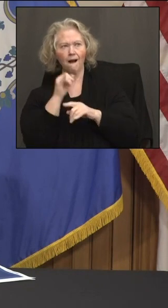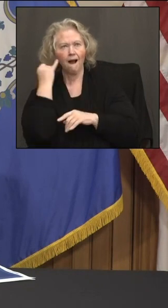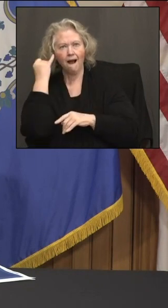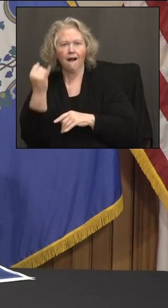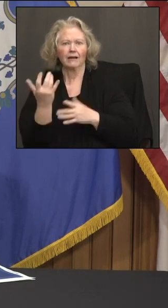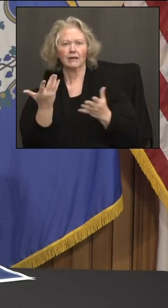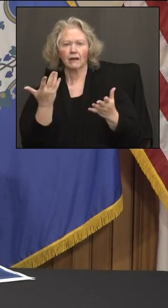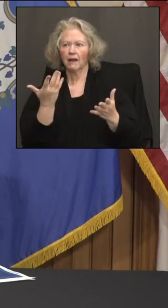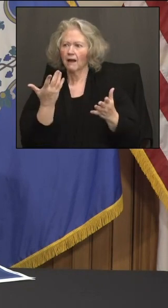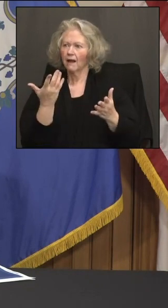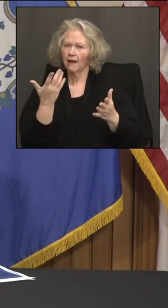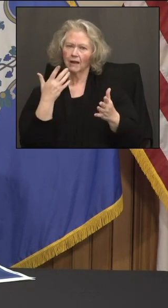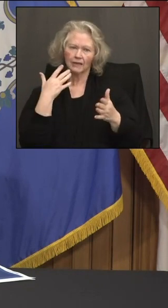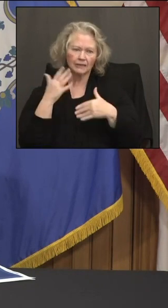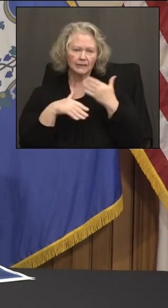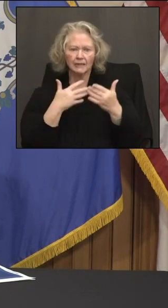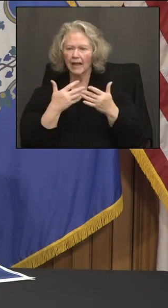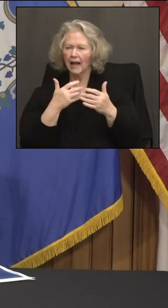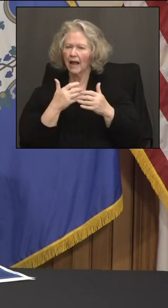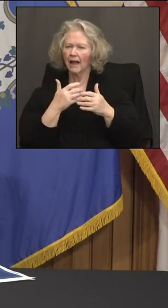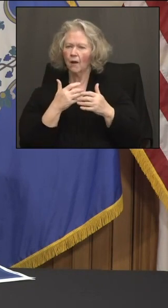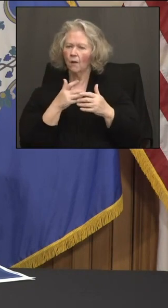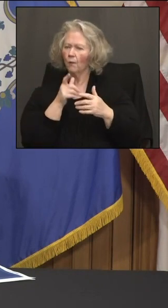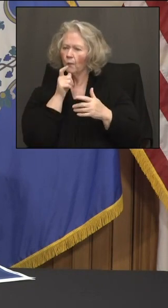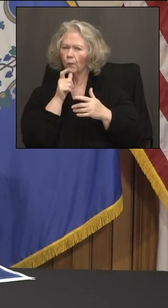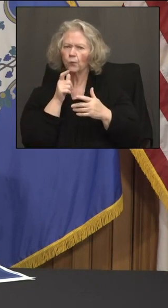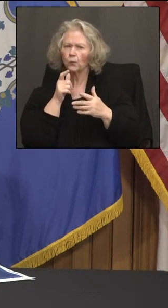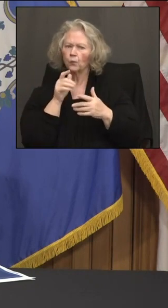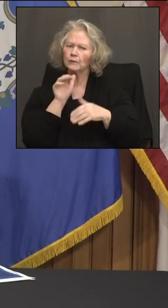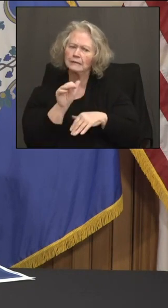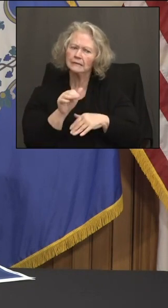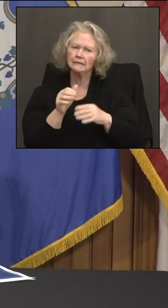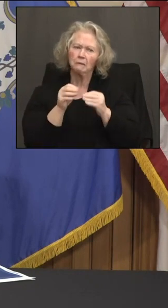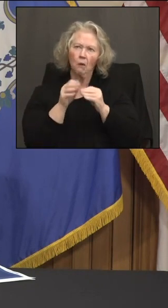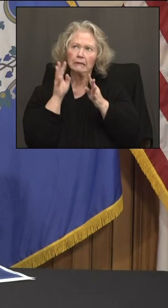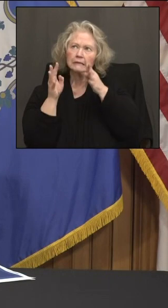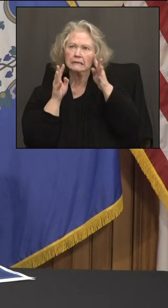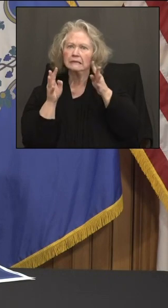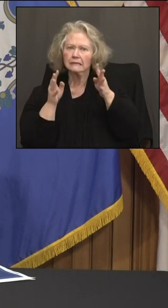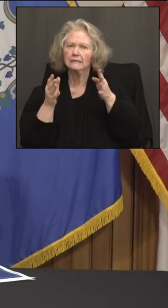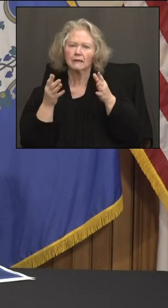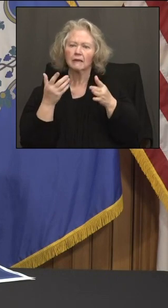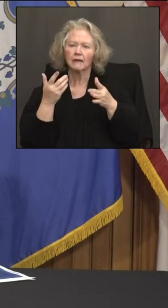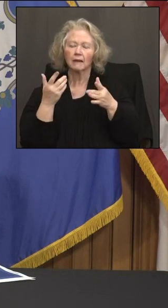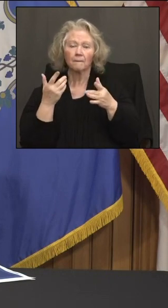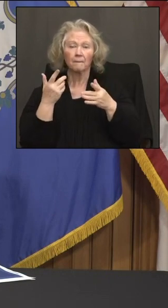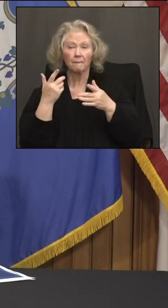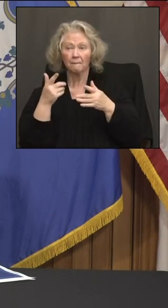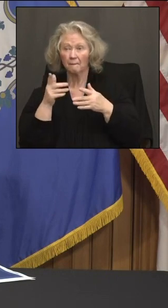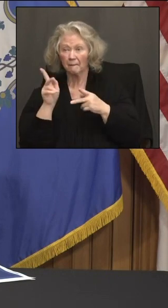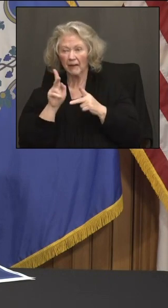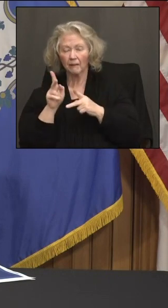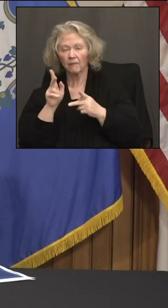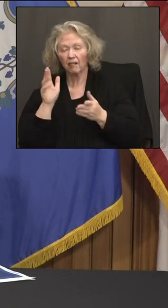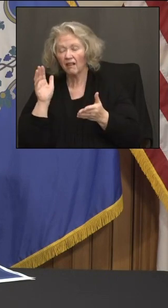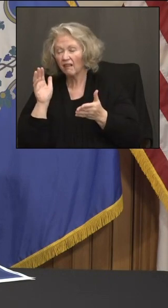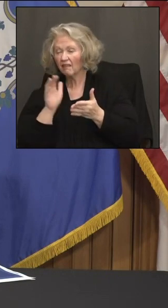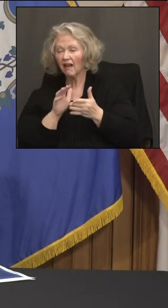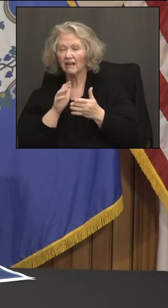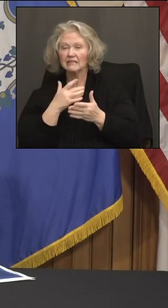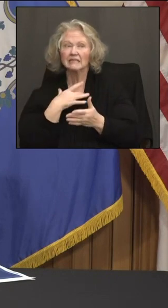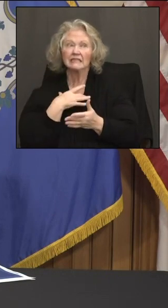thinking to get creative and find more ways when maybe demand is down and supply is up?